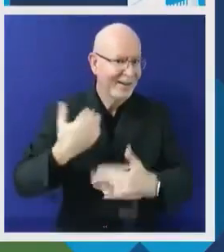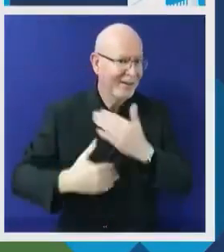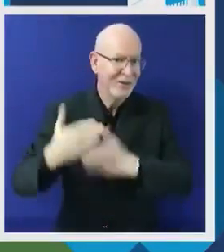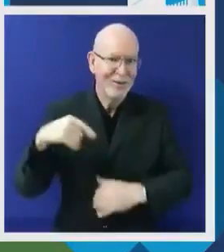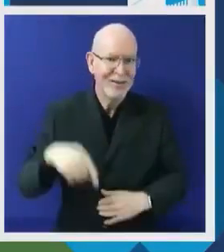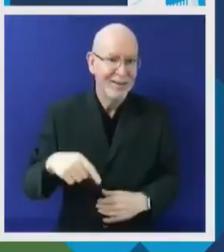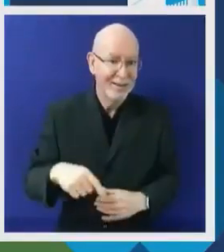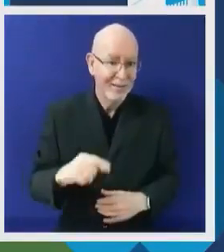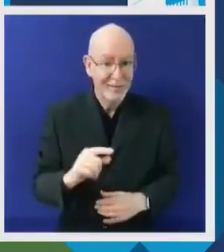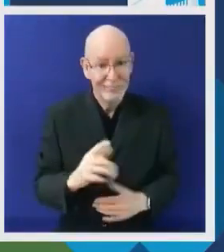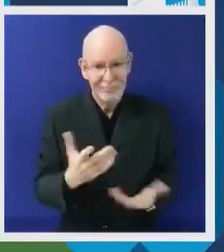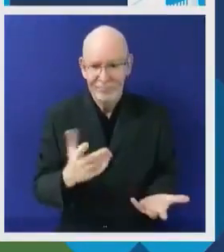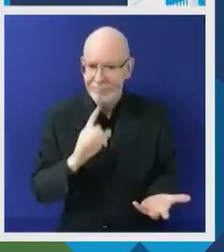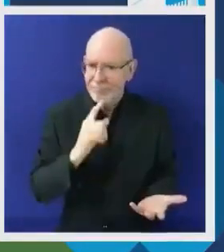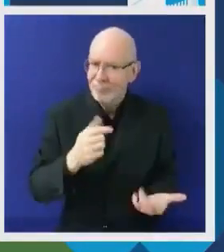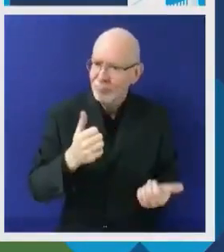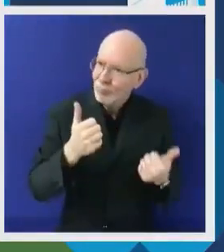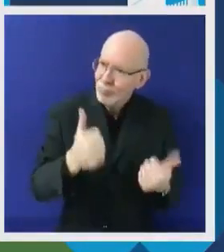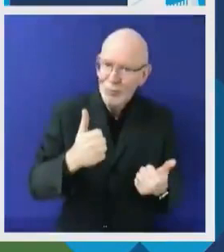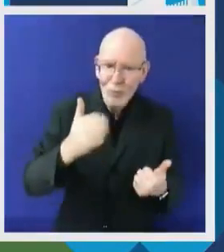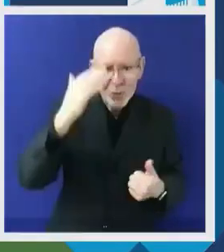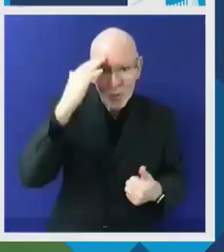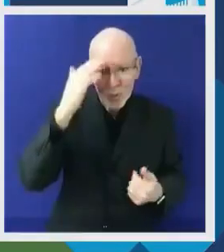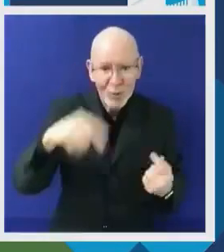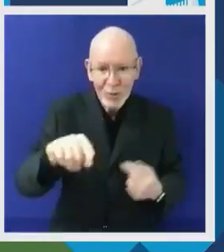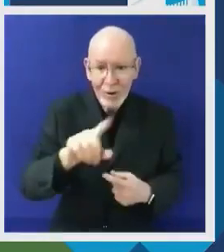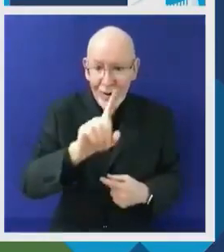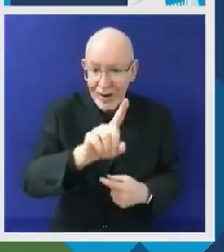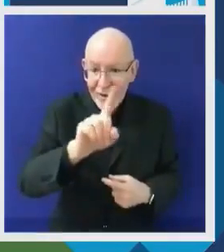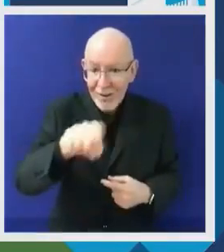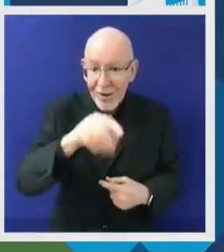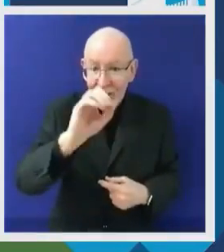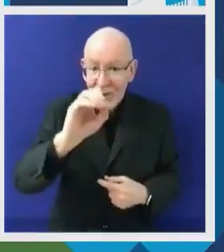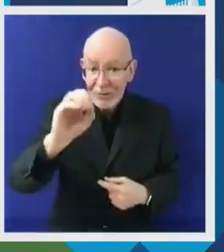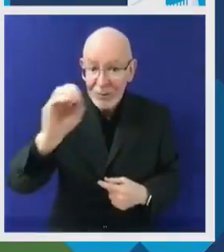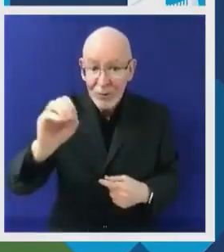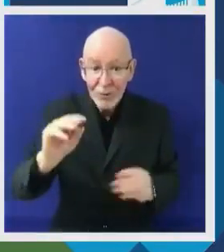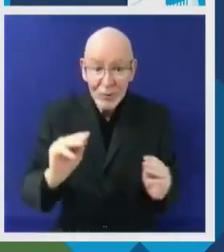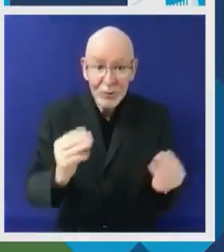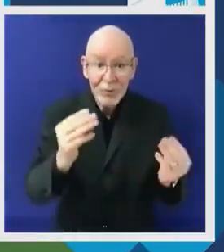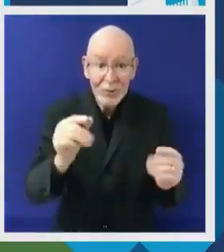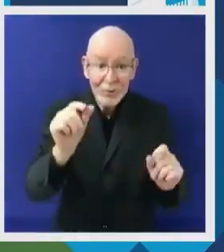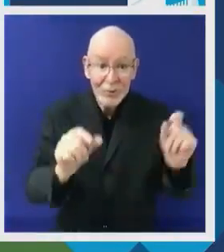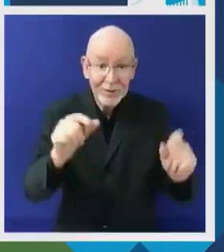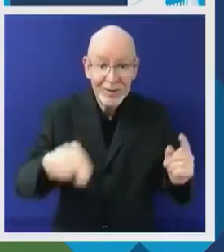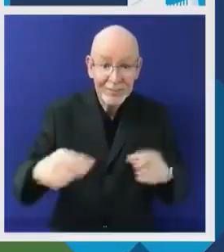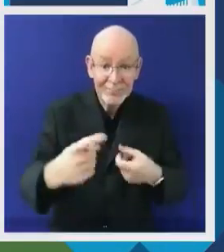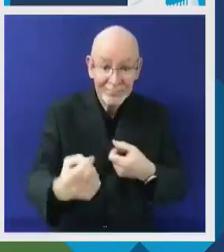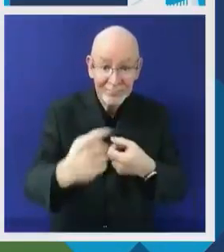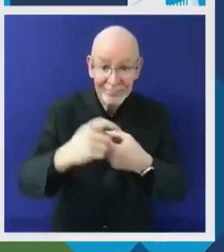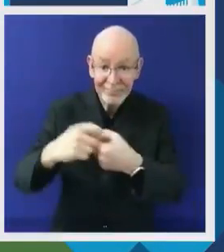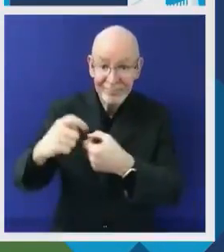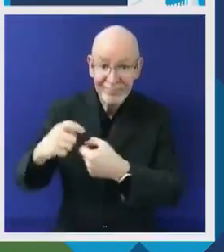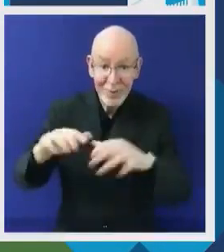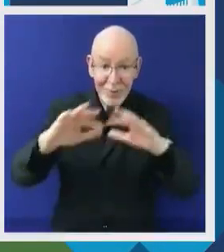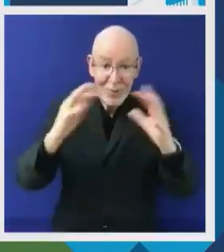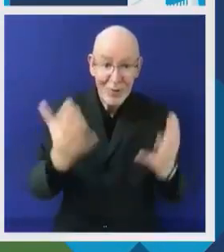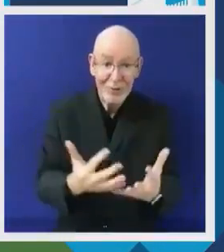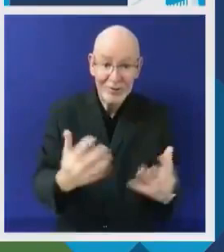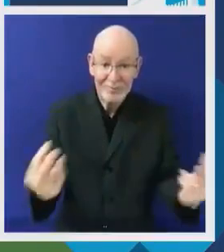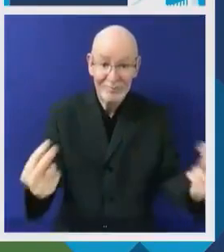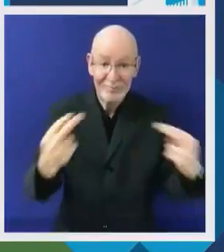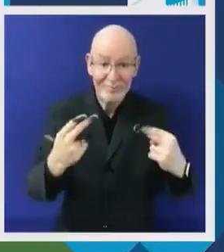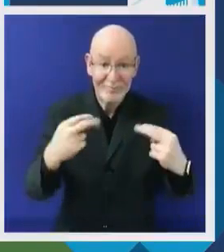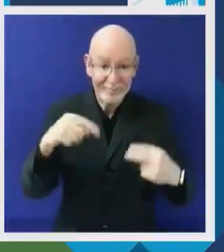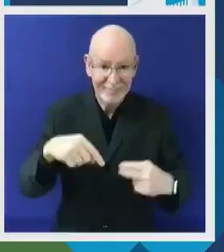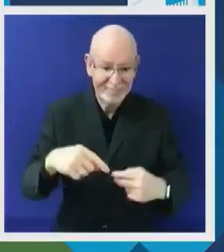and in person, in the years to come. Whether you are joining from New York, Cairo, Cape Town or Colombo,